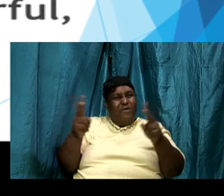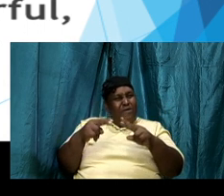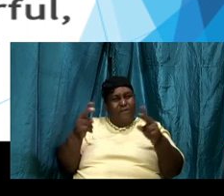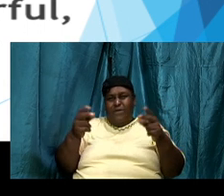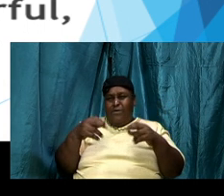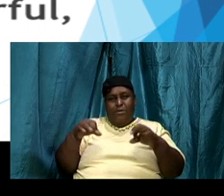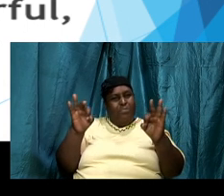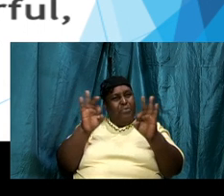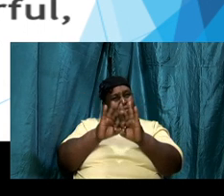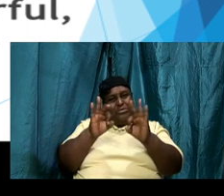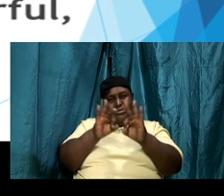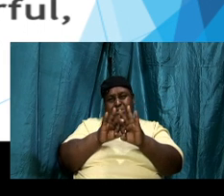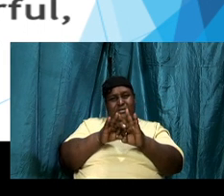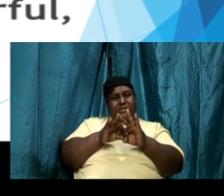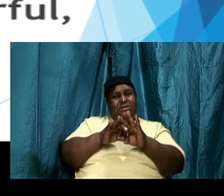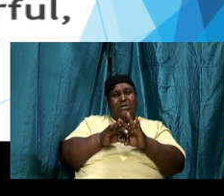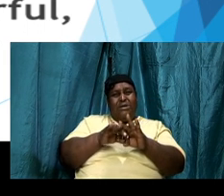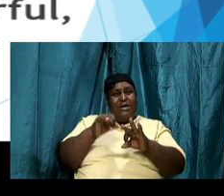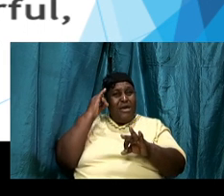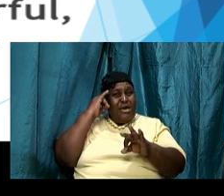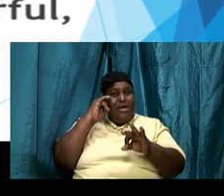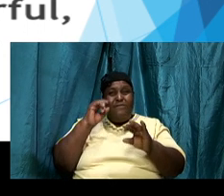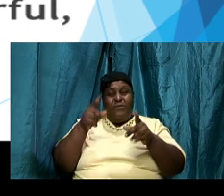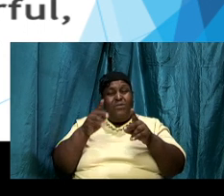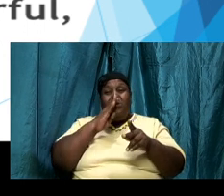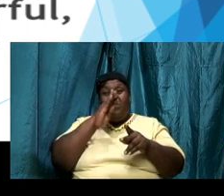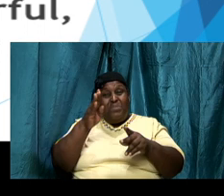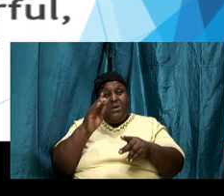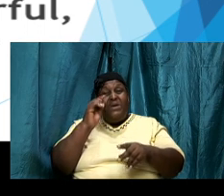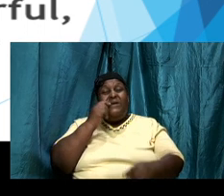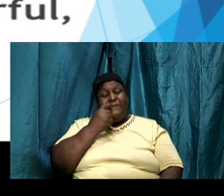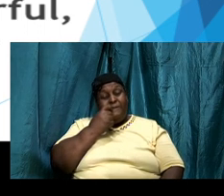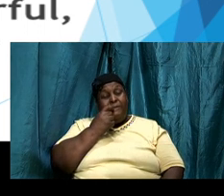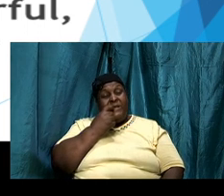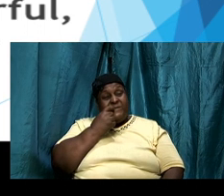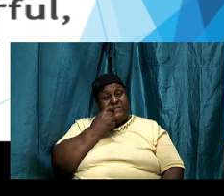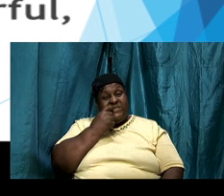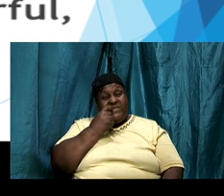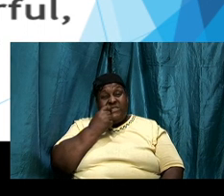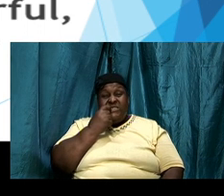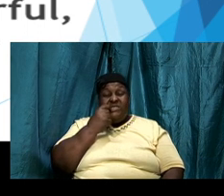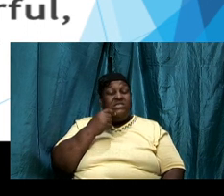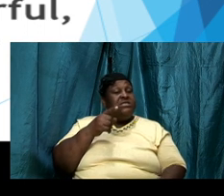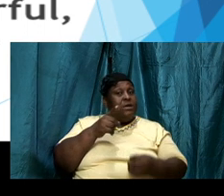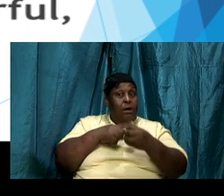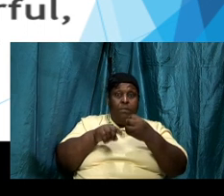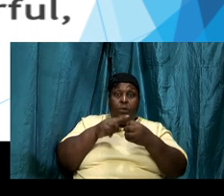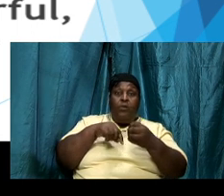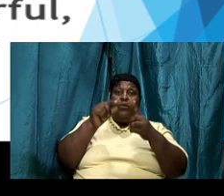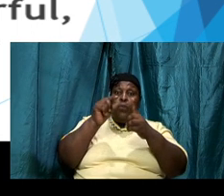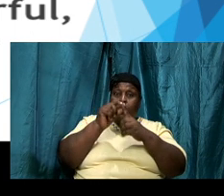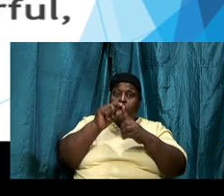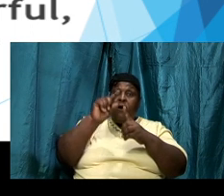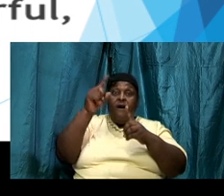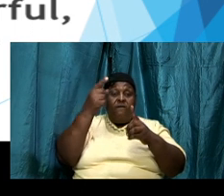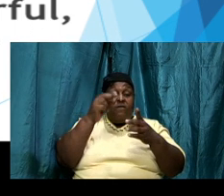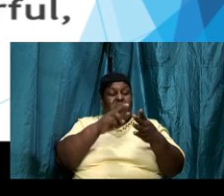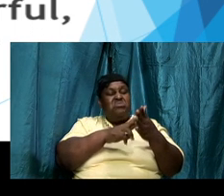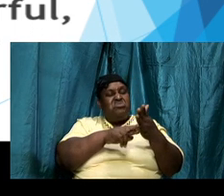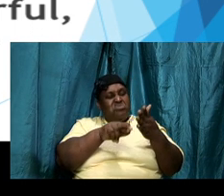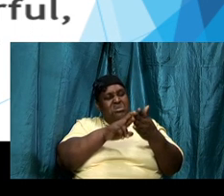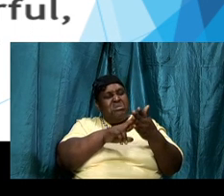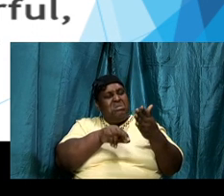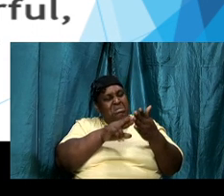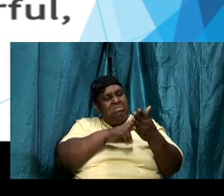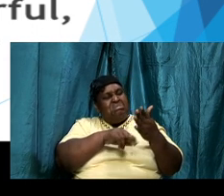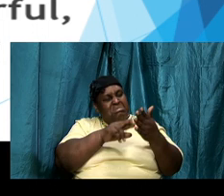are going to be serious about the word we have got to first read and then saints of the most